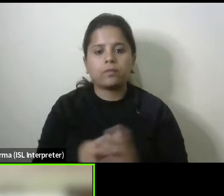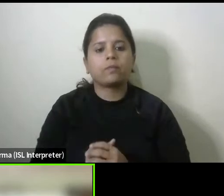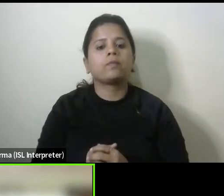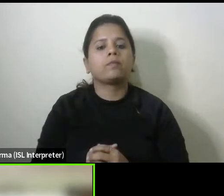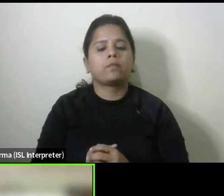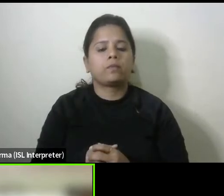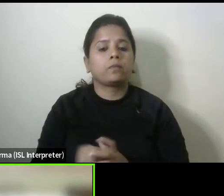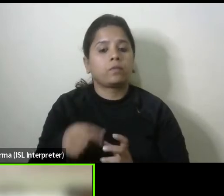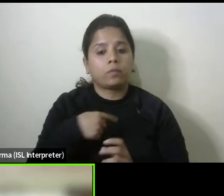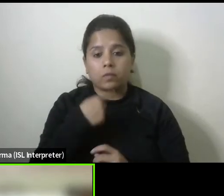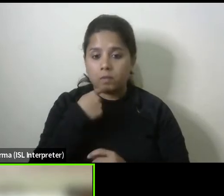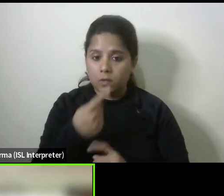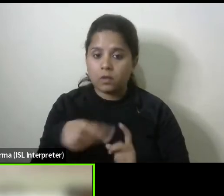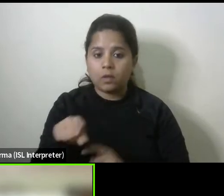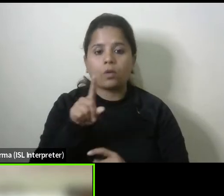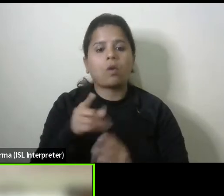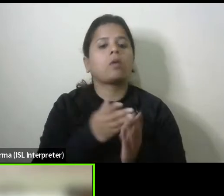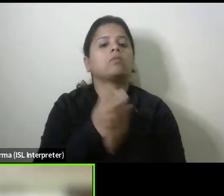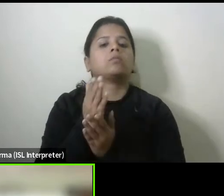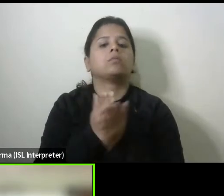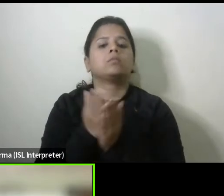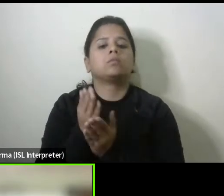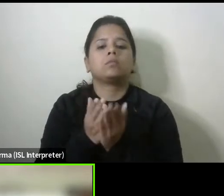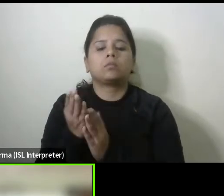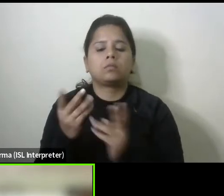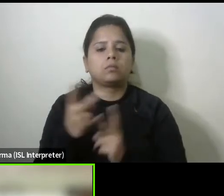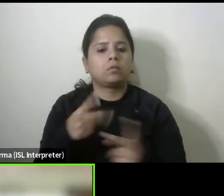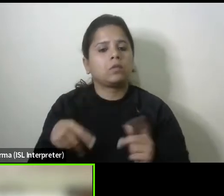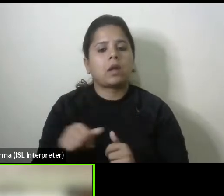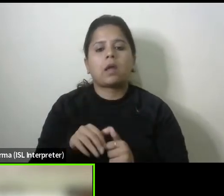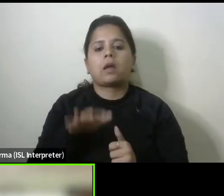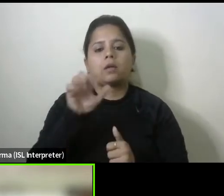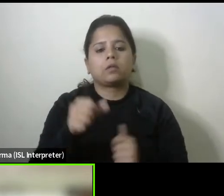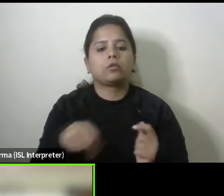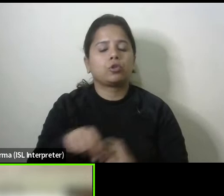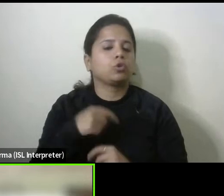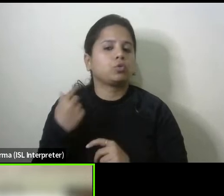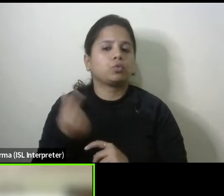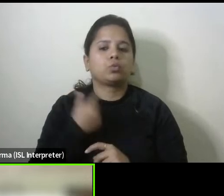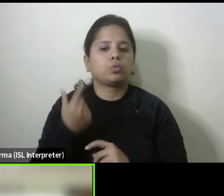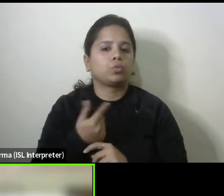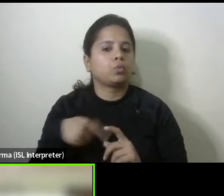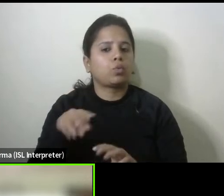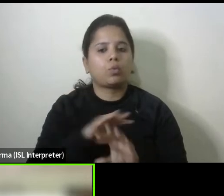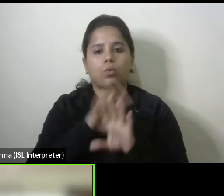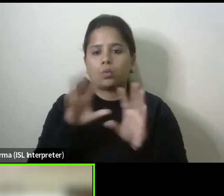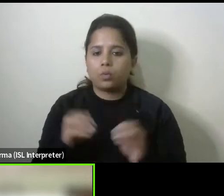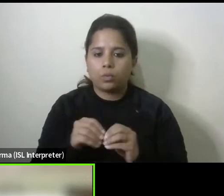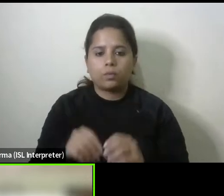that is one way of ensuring seamless access to all the users is what i believe